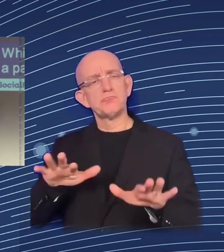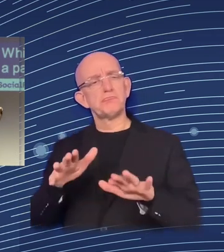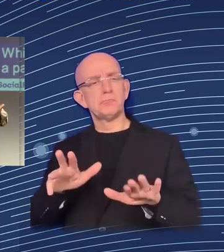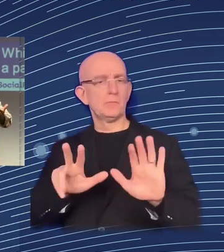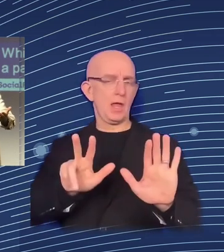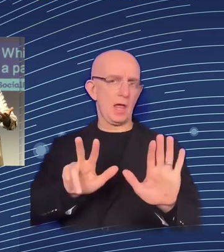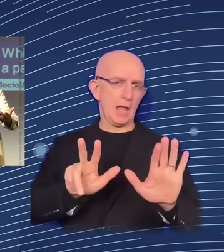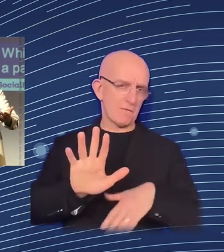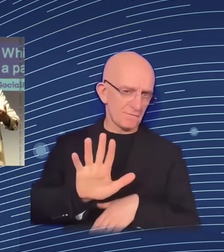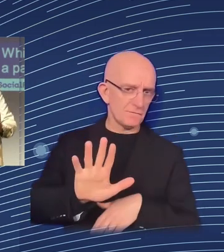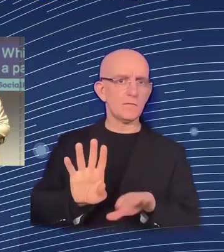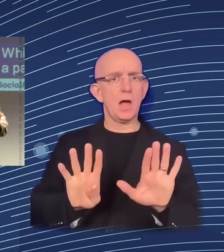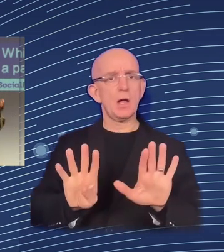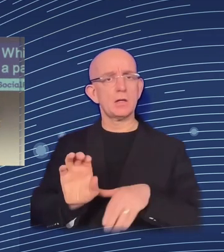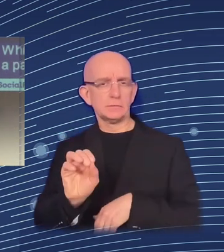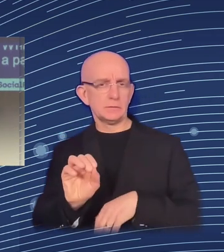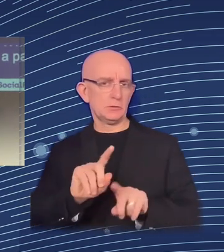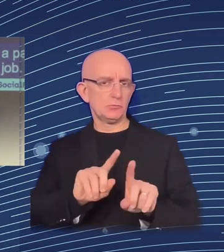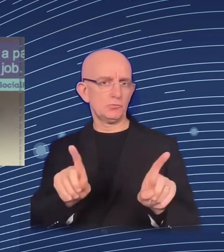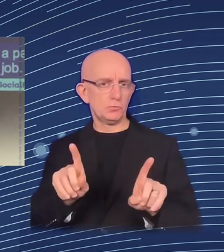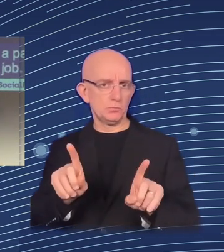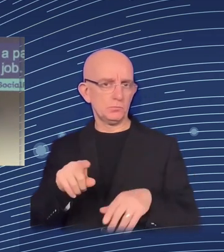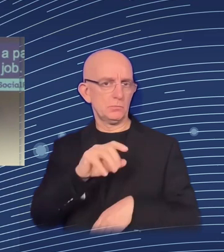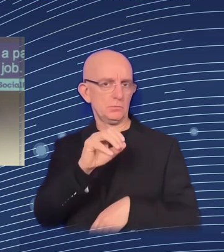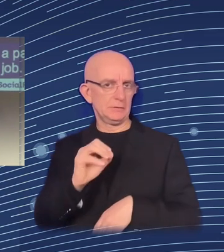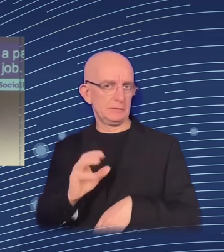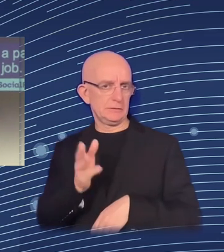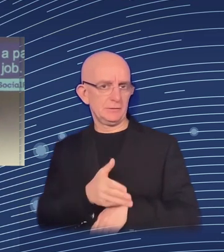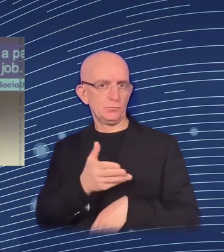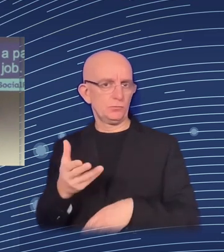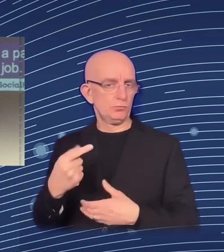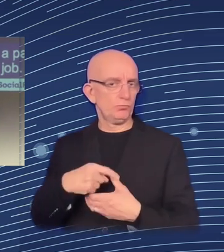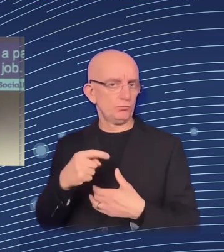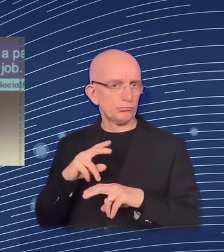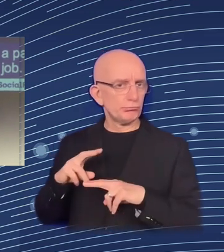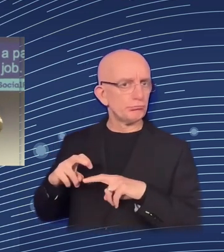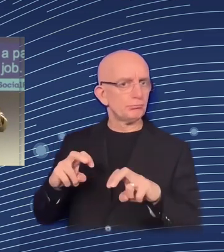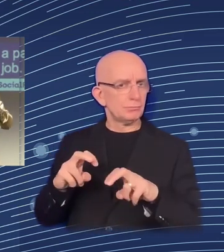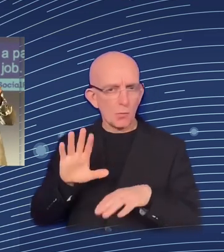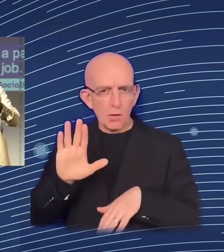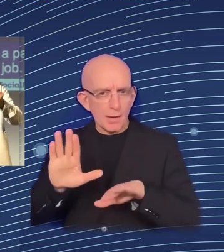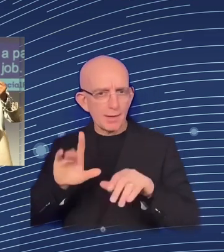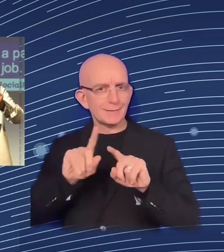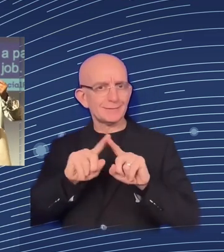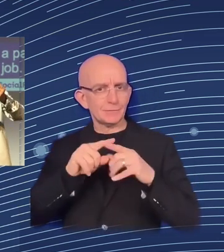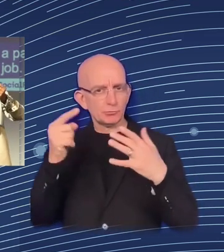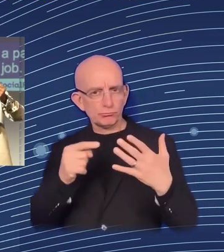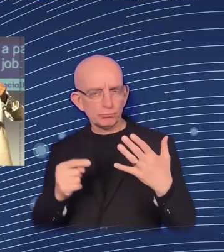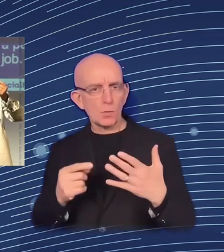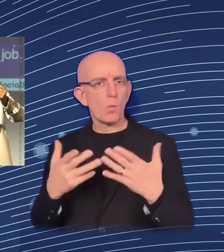they get particular services. Then who do you compare with? That's more difficult, right? Even if you see